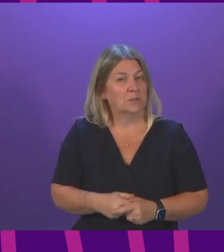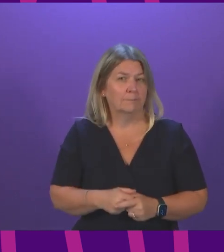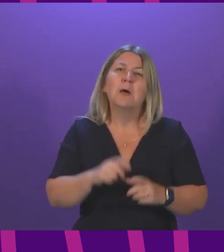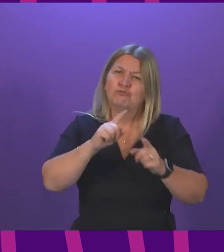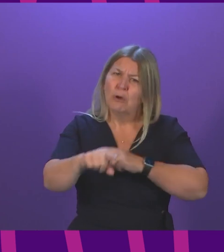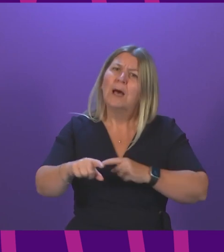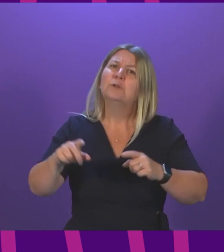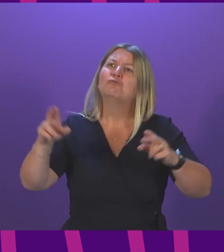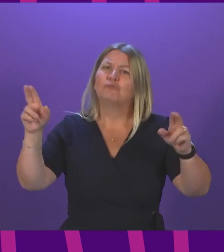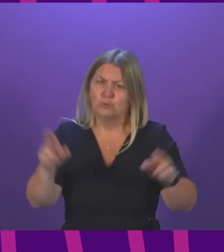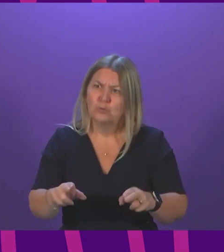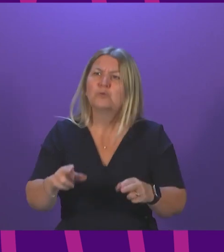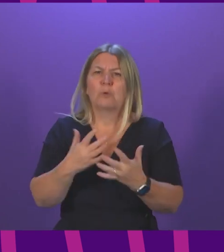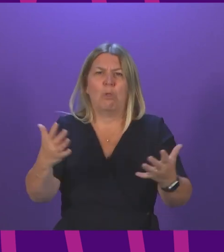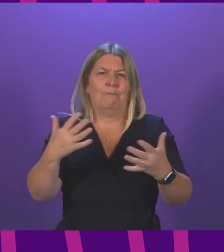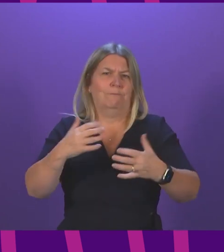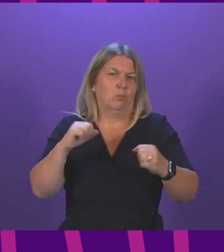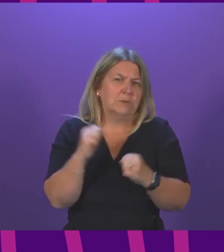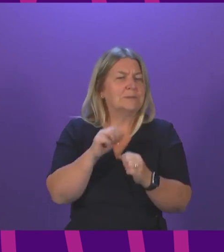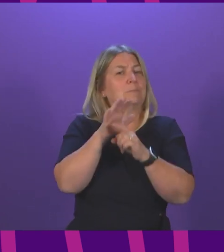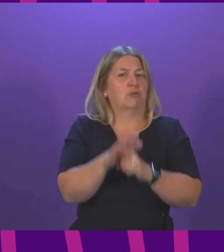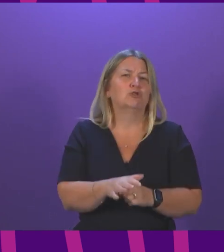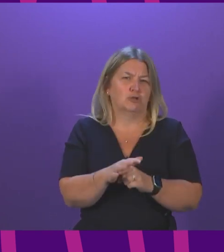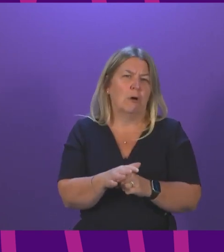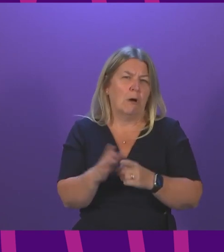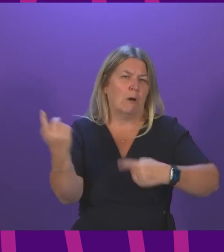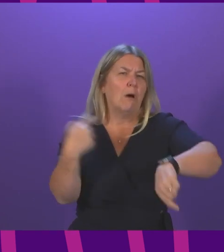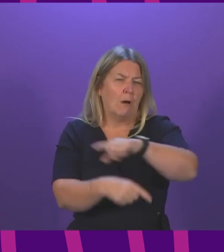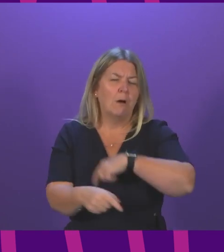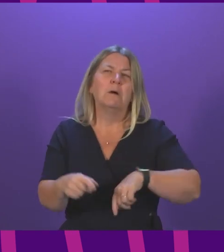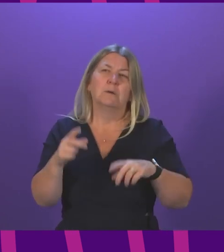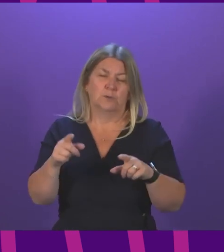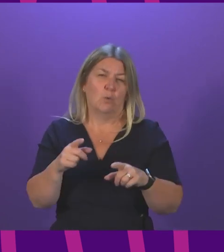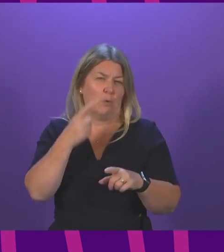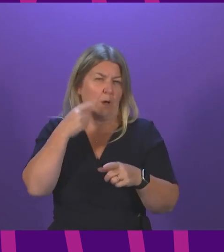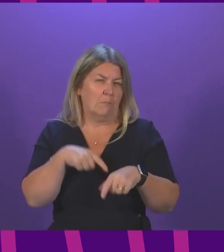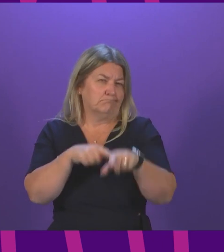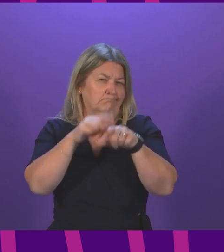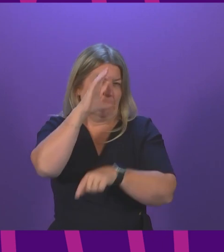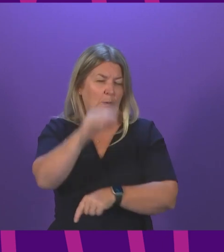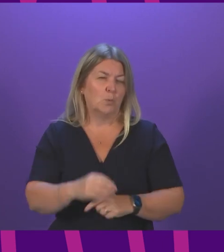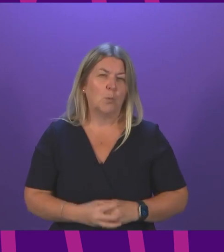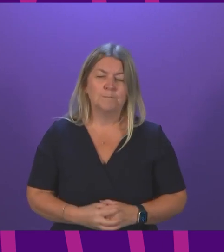to mitigate some of the winter pressures we're facing. This will be a further update to that. Thank you, Cabinet Secretary. Jackie Bailey.